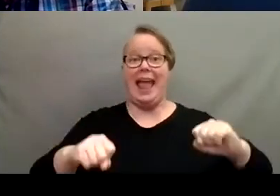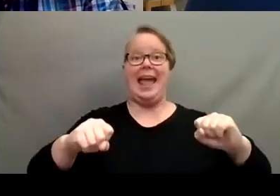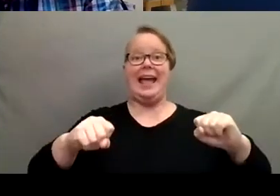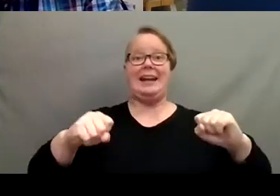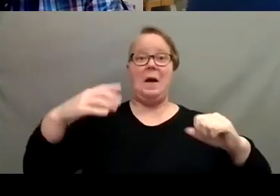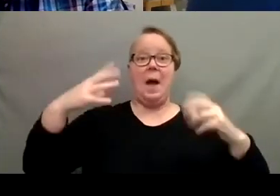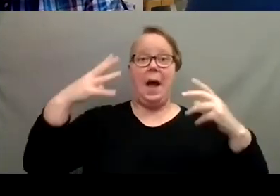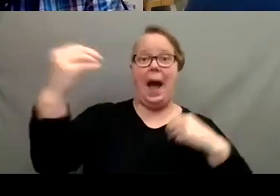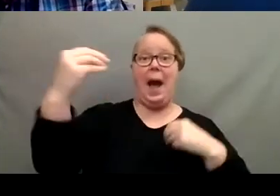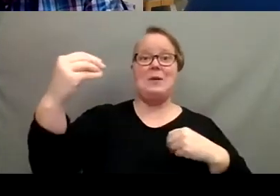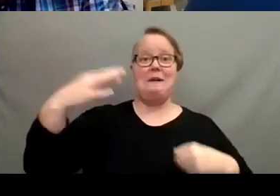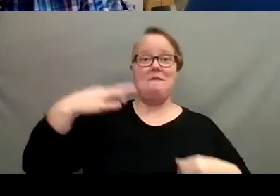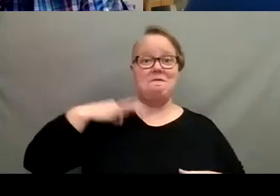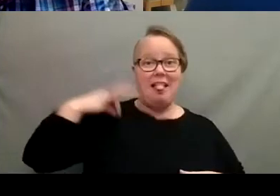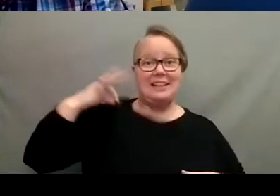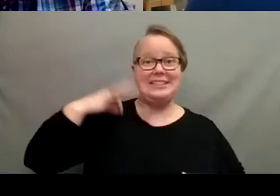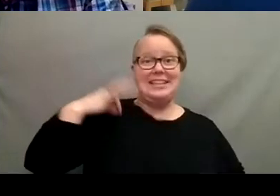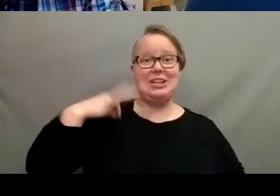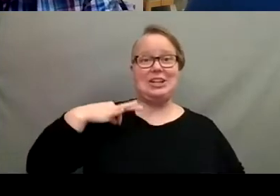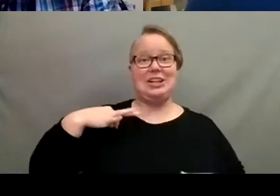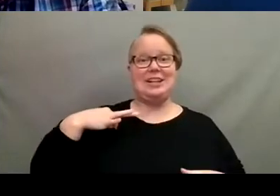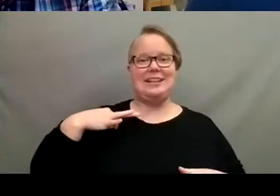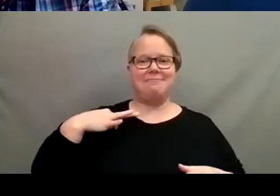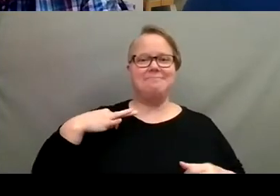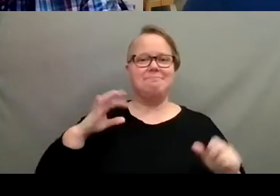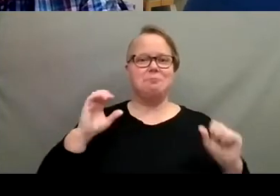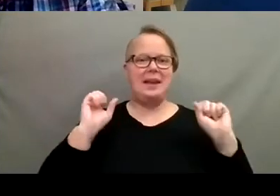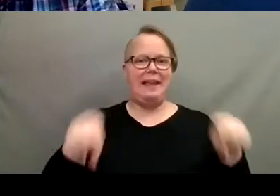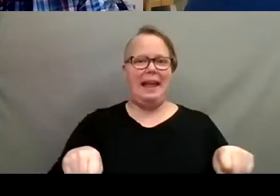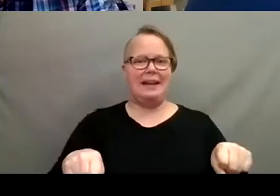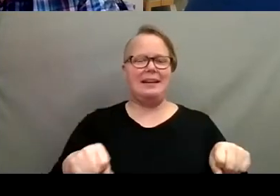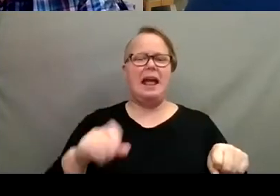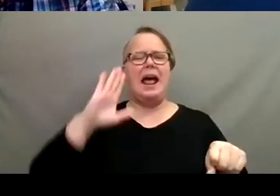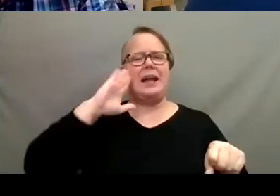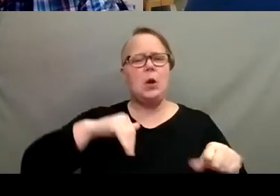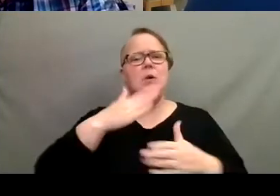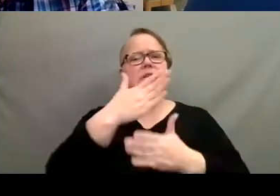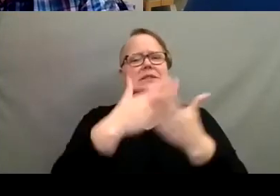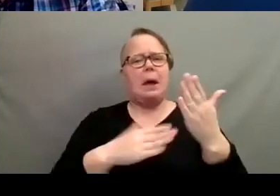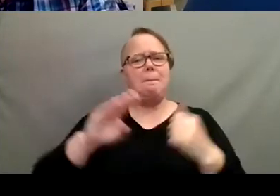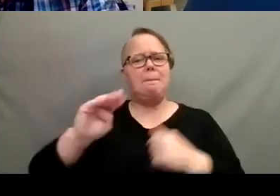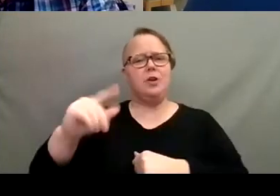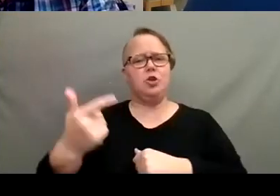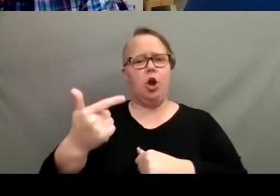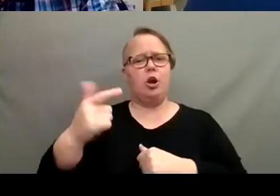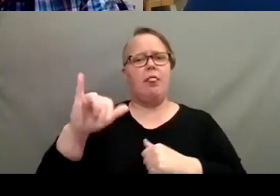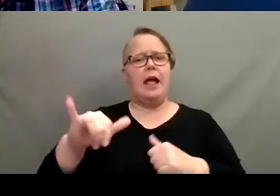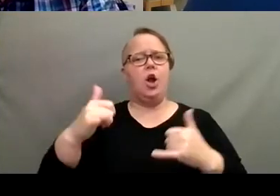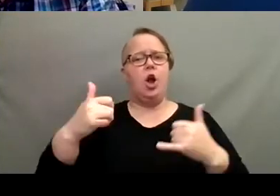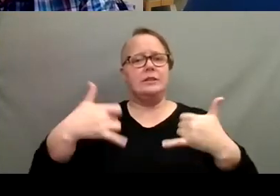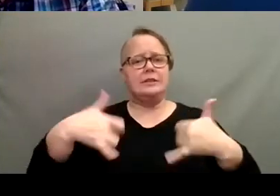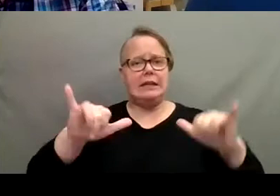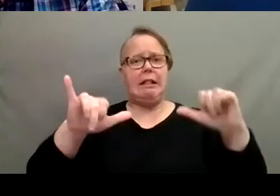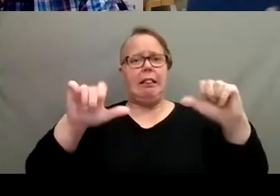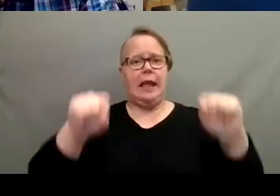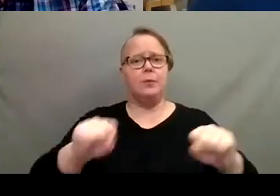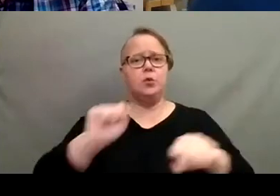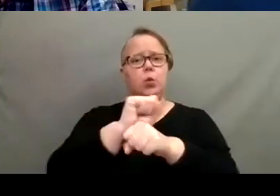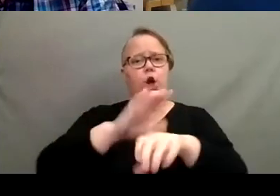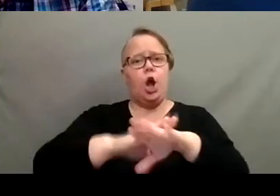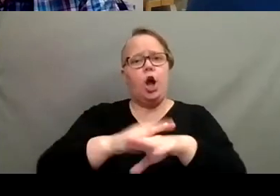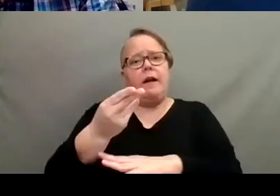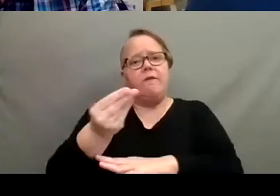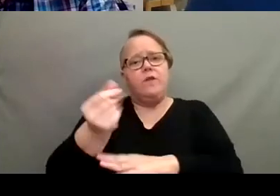volunteer, um, we can do that. And I know that there are some master gardeners that are able to still work on a few